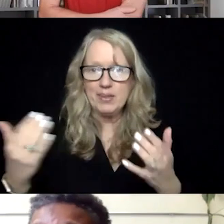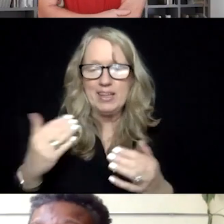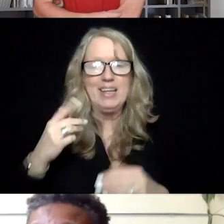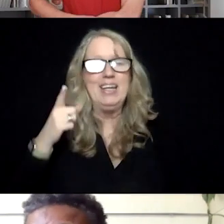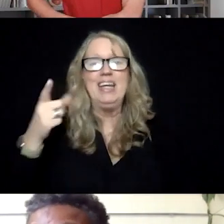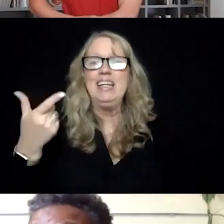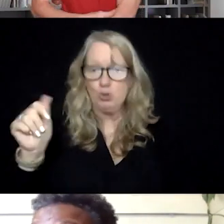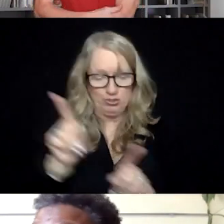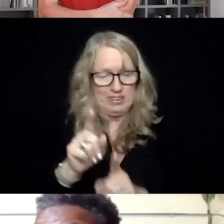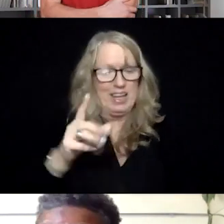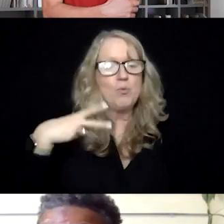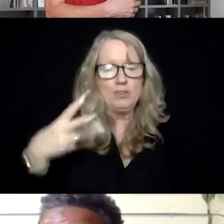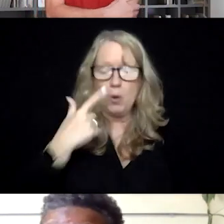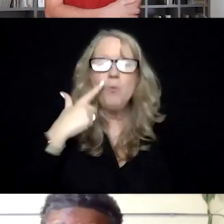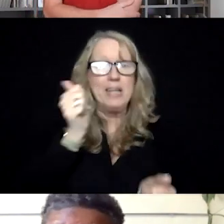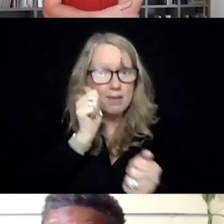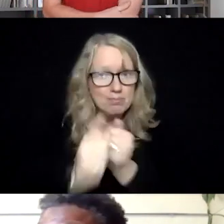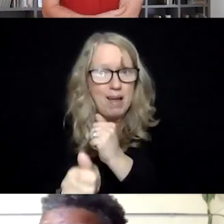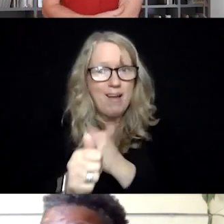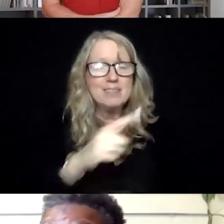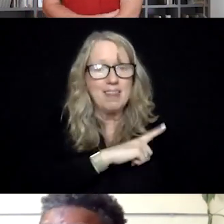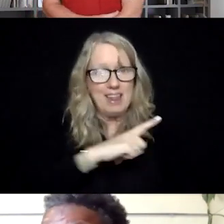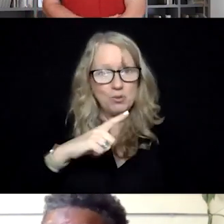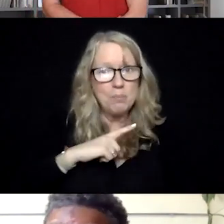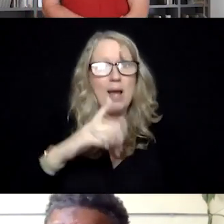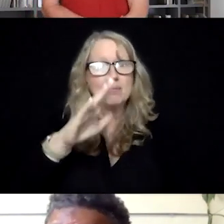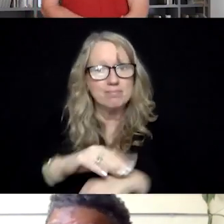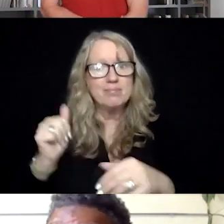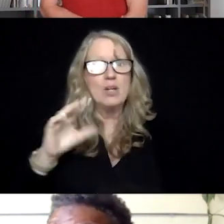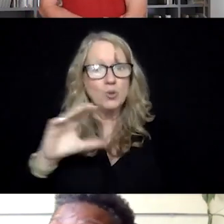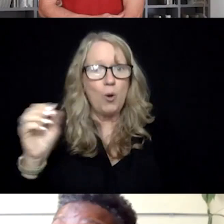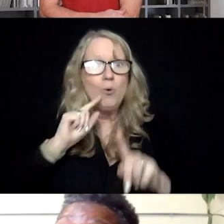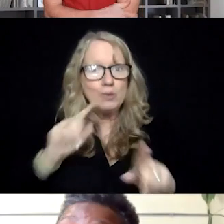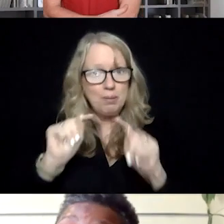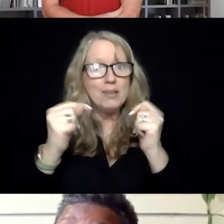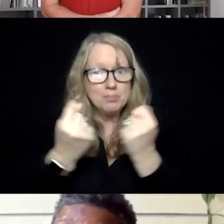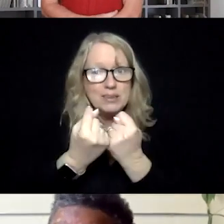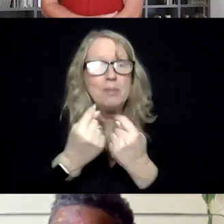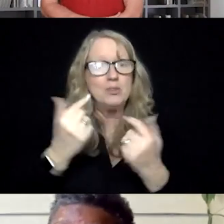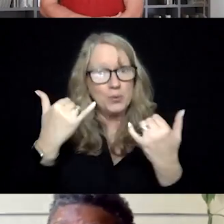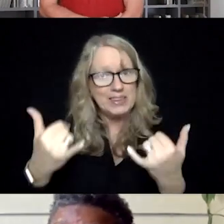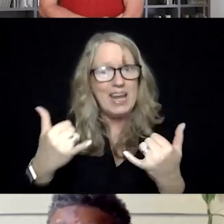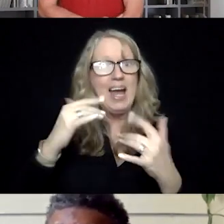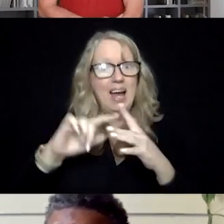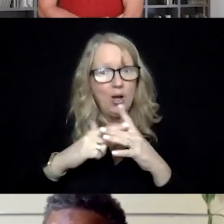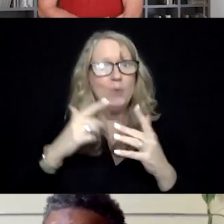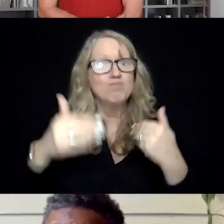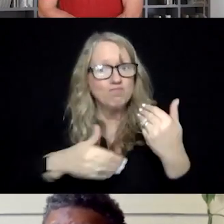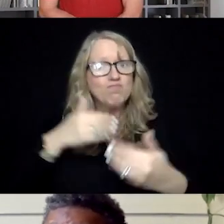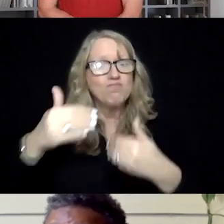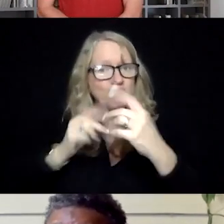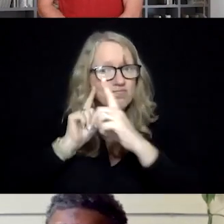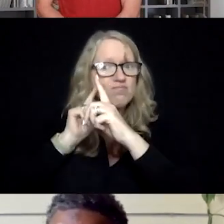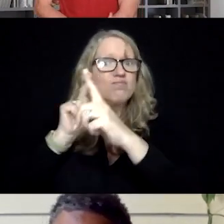we have passed legislation, um, calling for co-responder teams. So there is a trend towards that. So as we're,